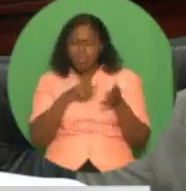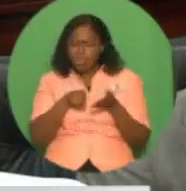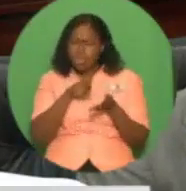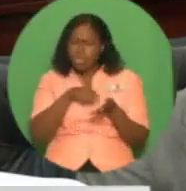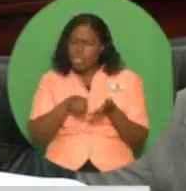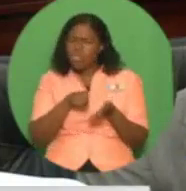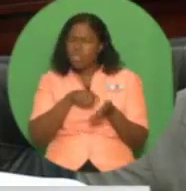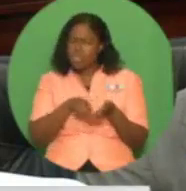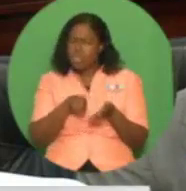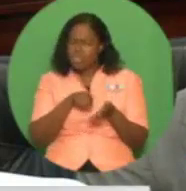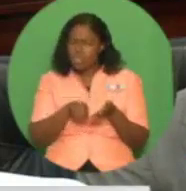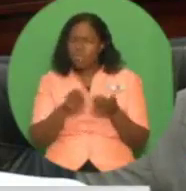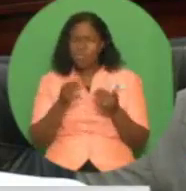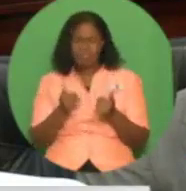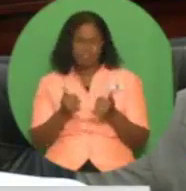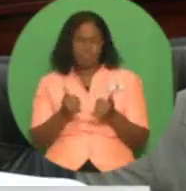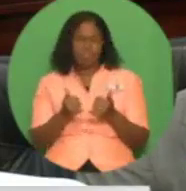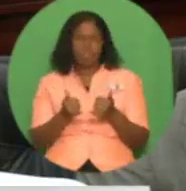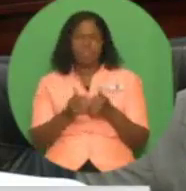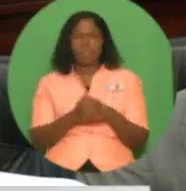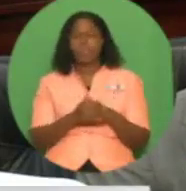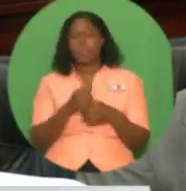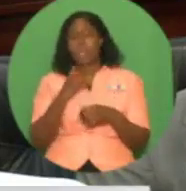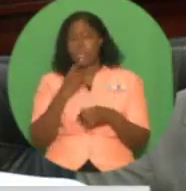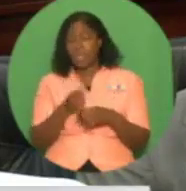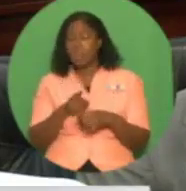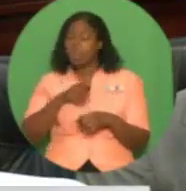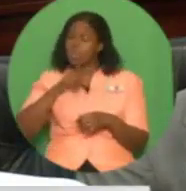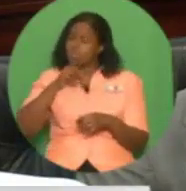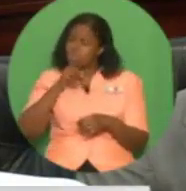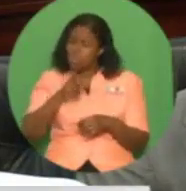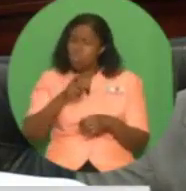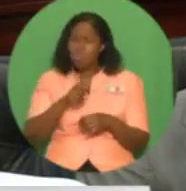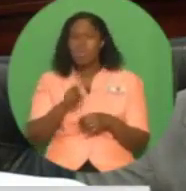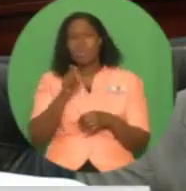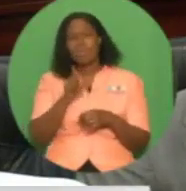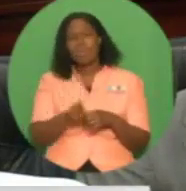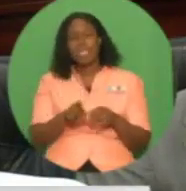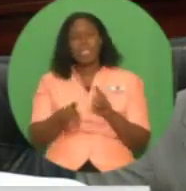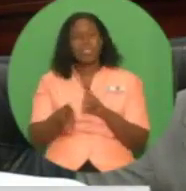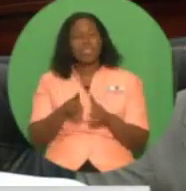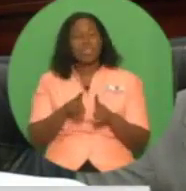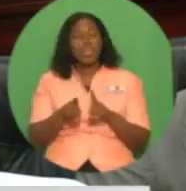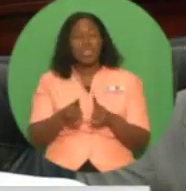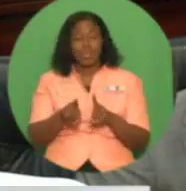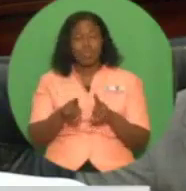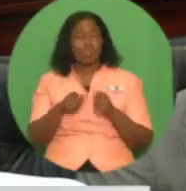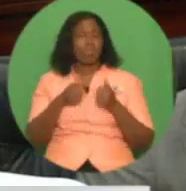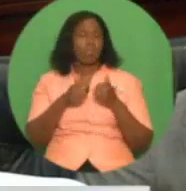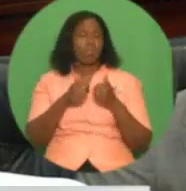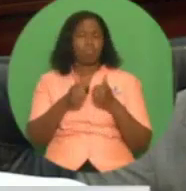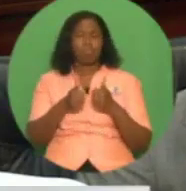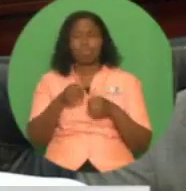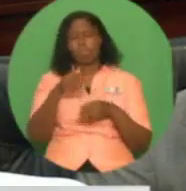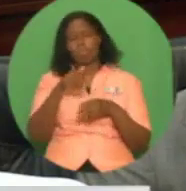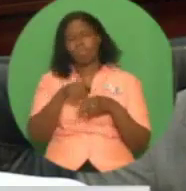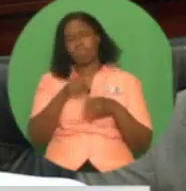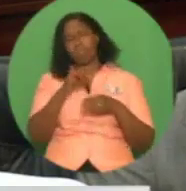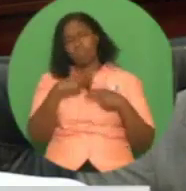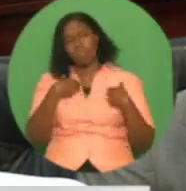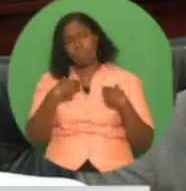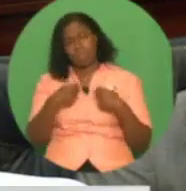well-managed and delivers health care services consistent with global standards. In this framework,